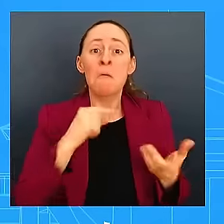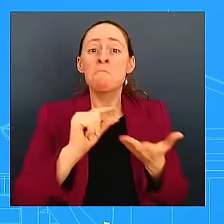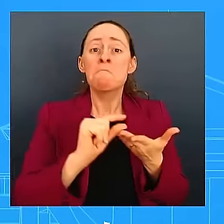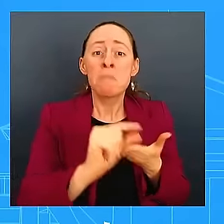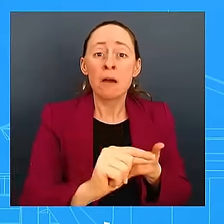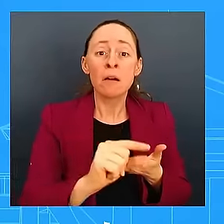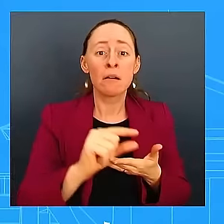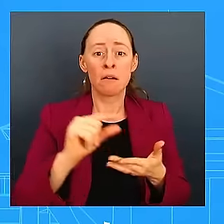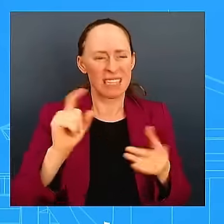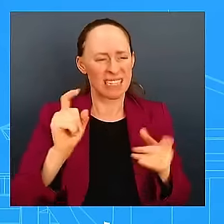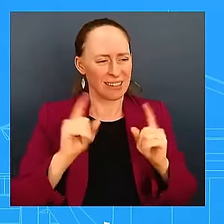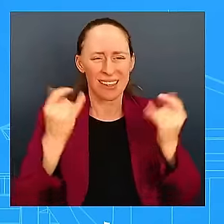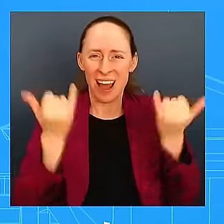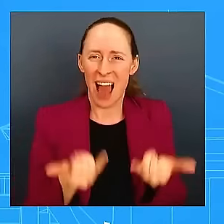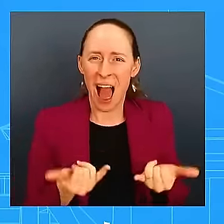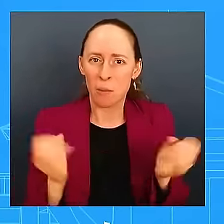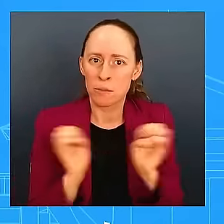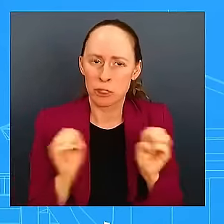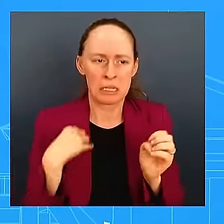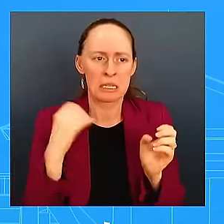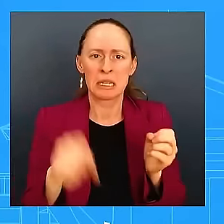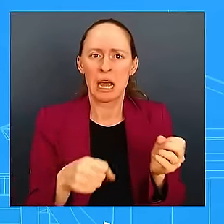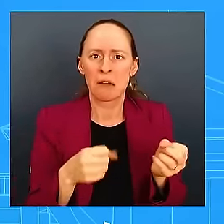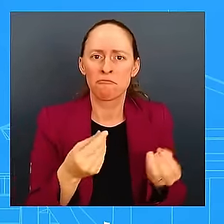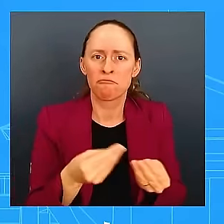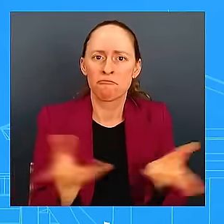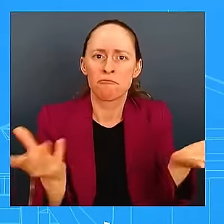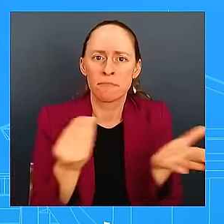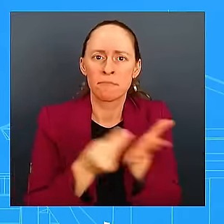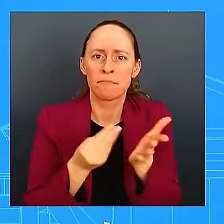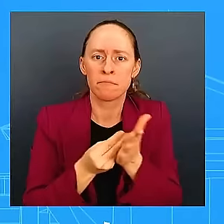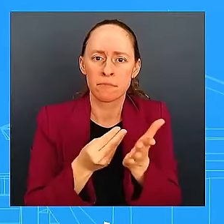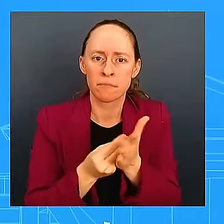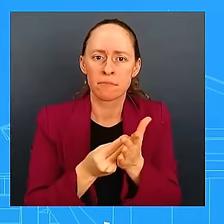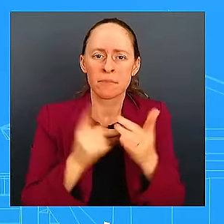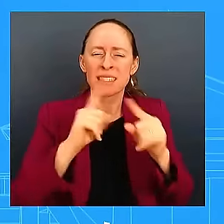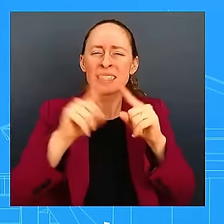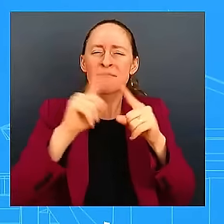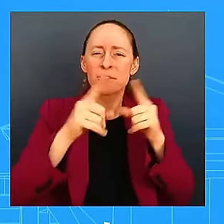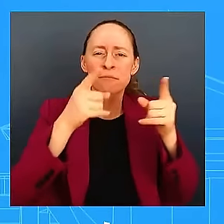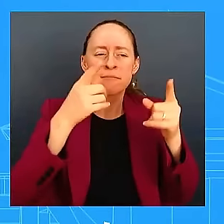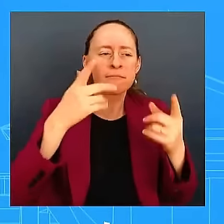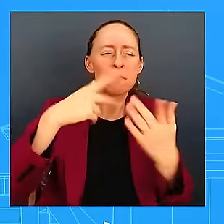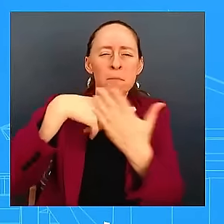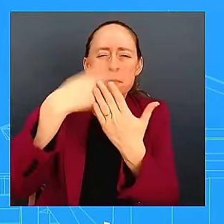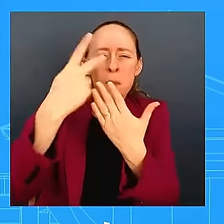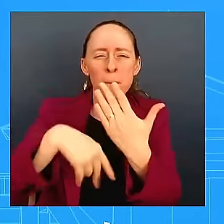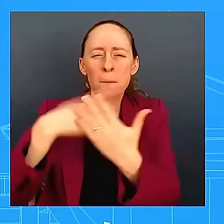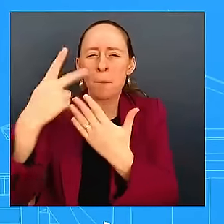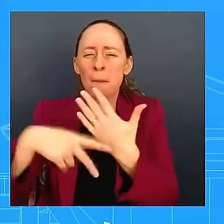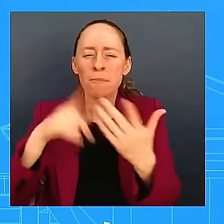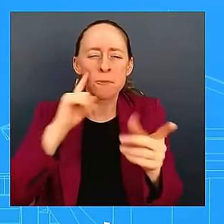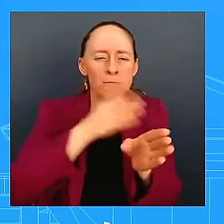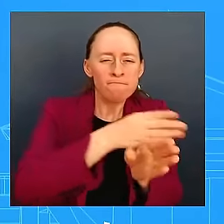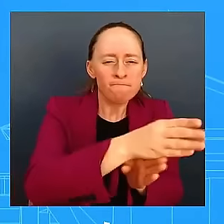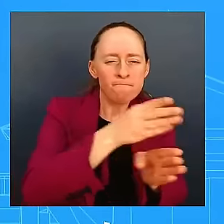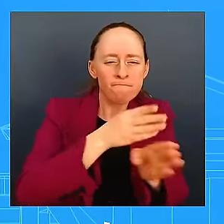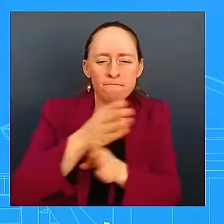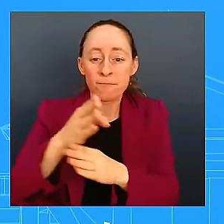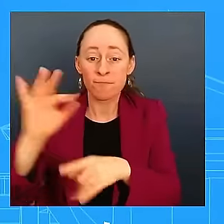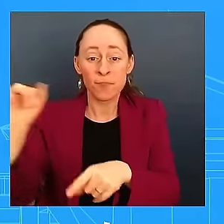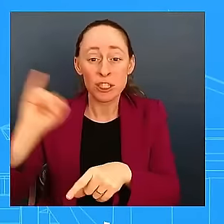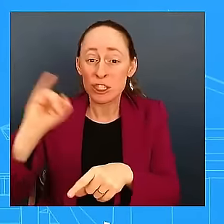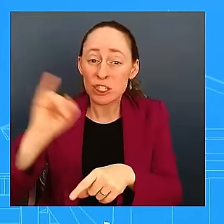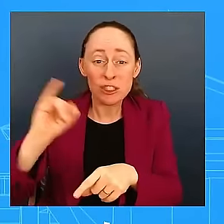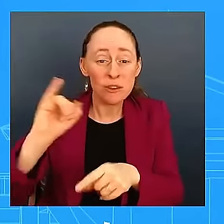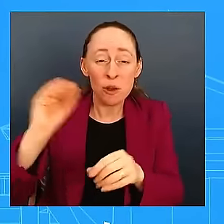Program that can help them with if they're underinsured. And so it really all depends on what their specific need is. The money that they